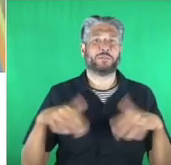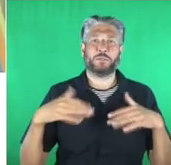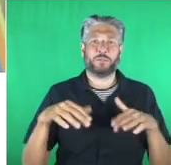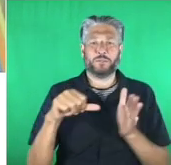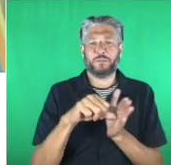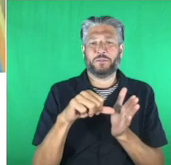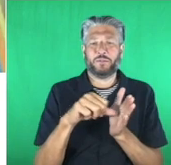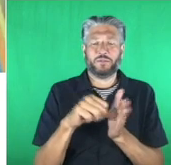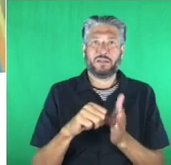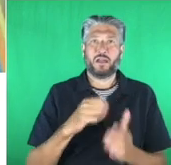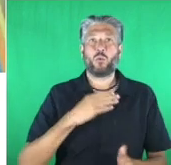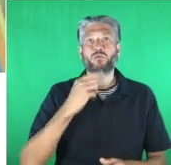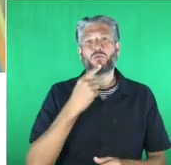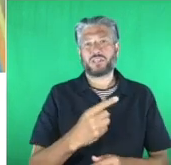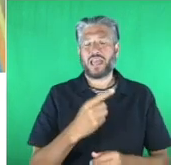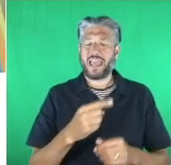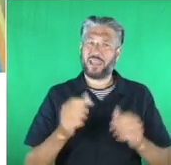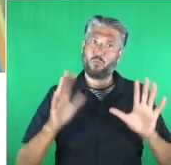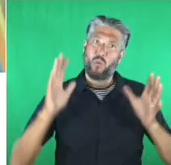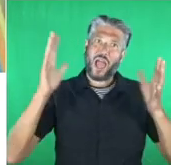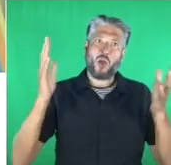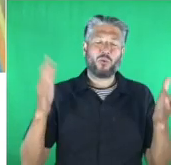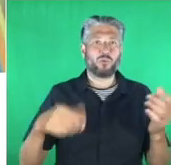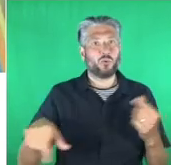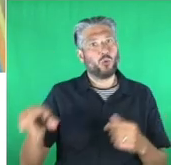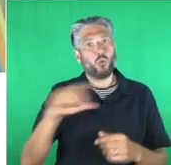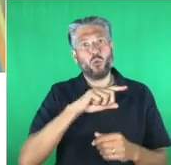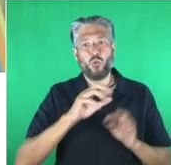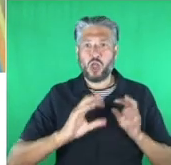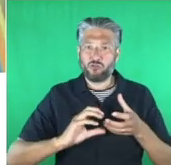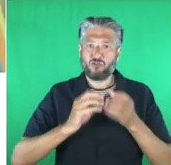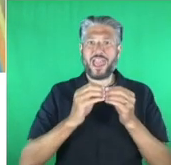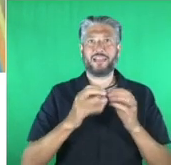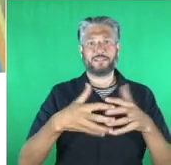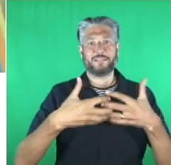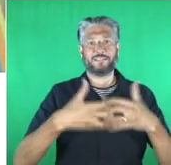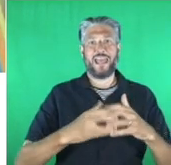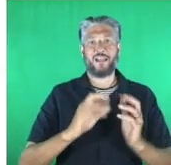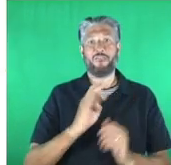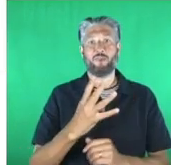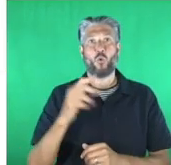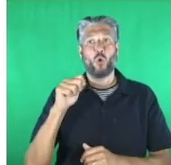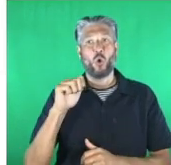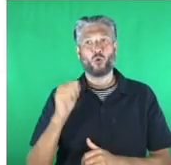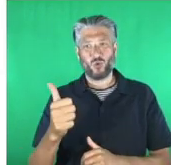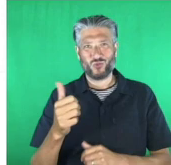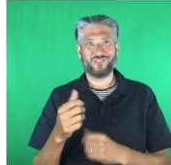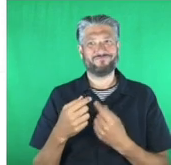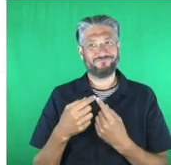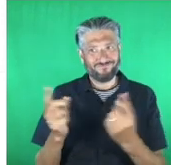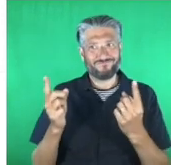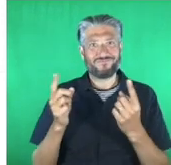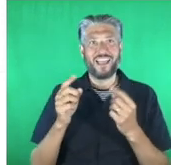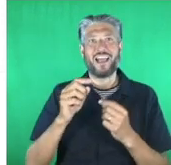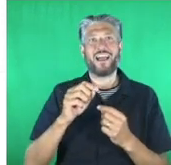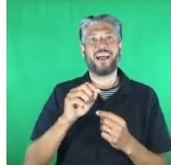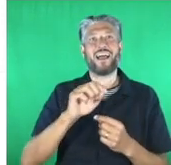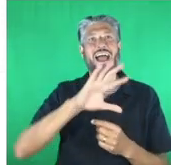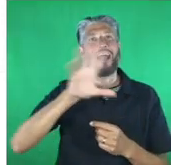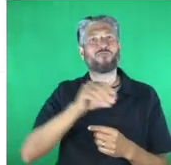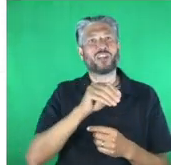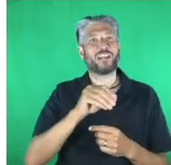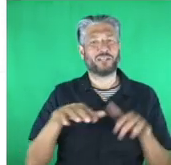in creating tech for good for africa you are truly making a difference i won't keep you waiting any